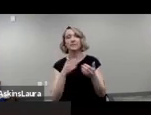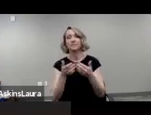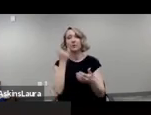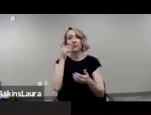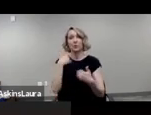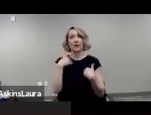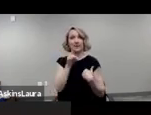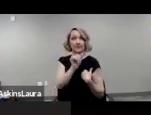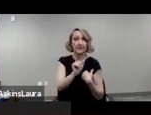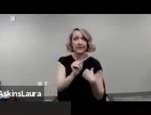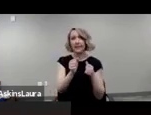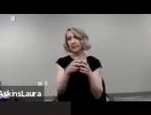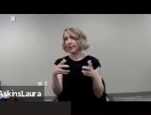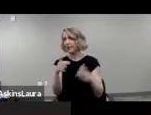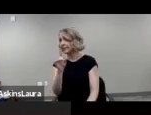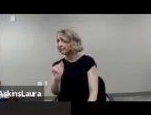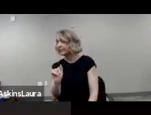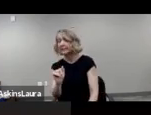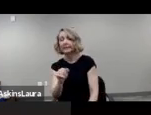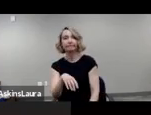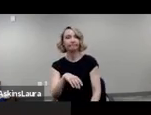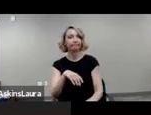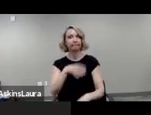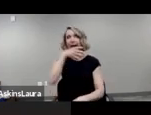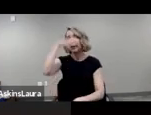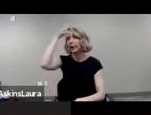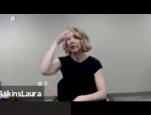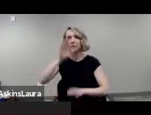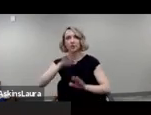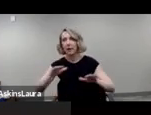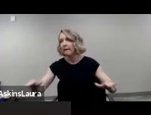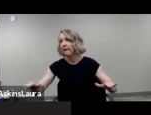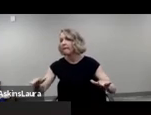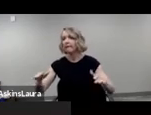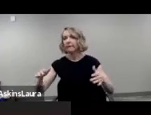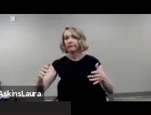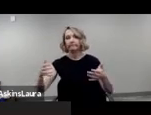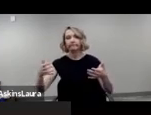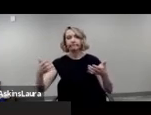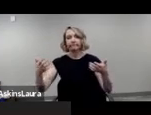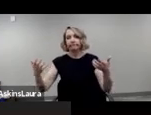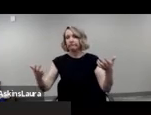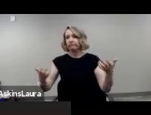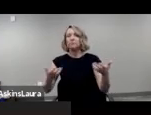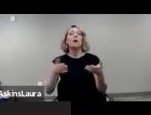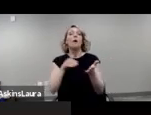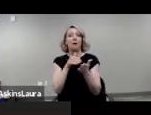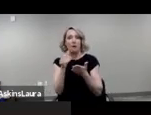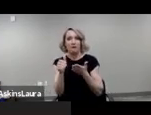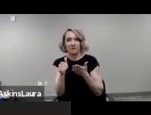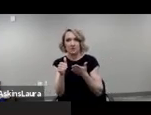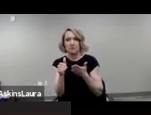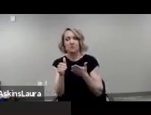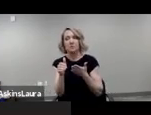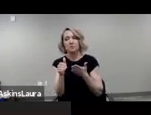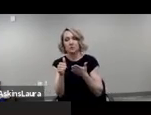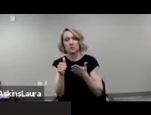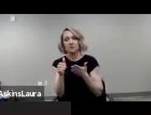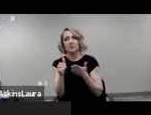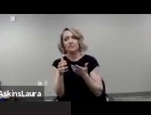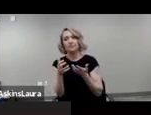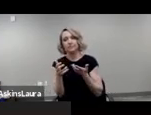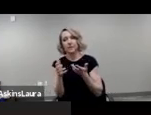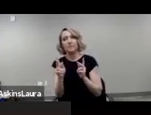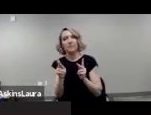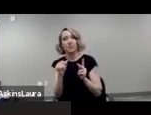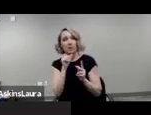disability or without whether you're a parent a child oftentimes who also gets